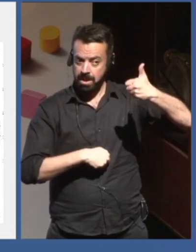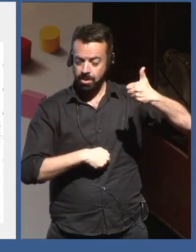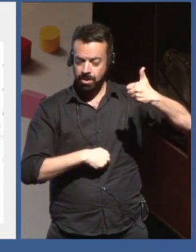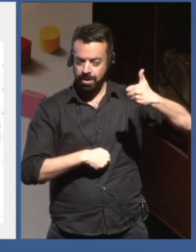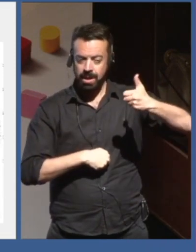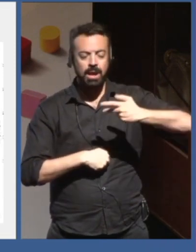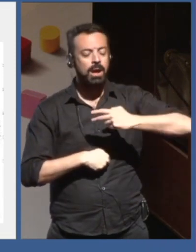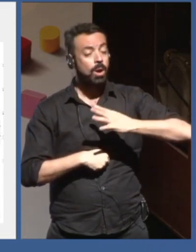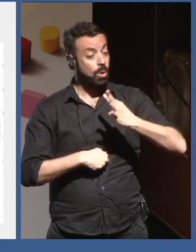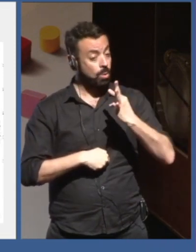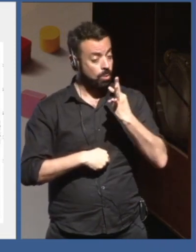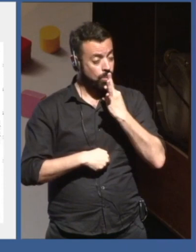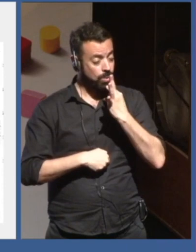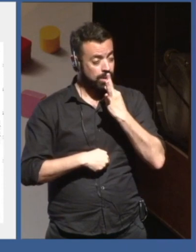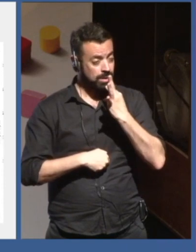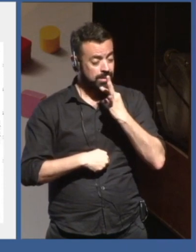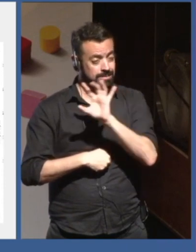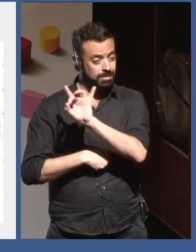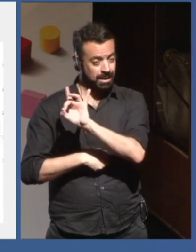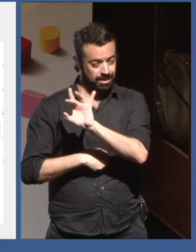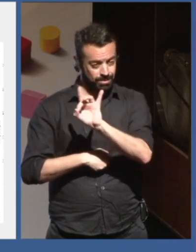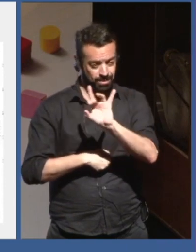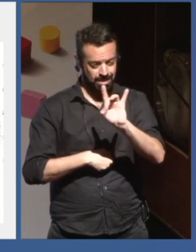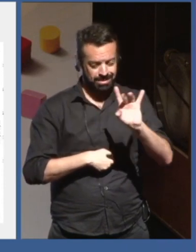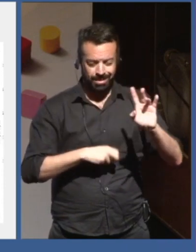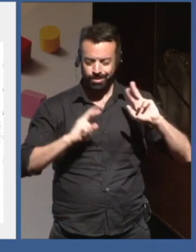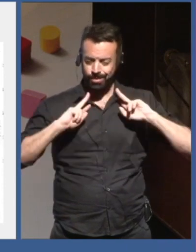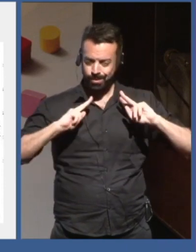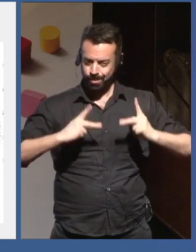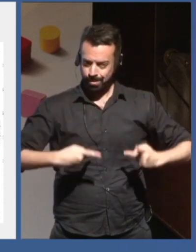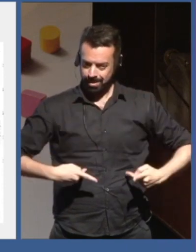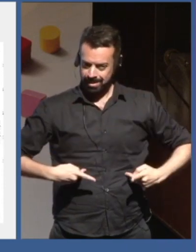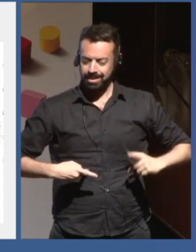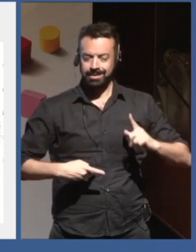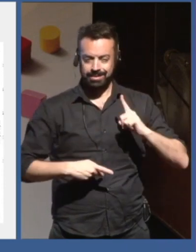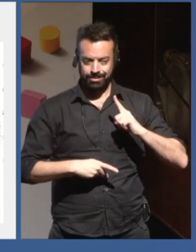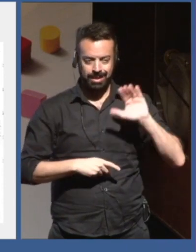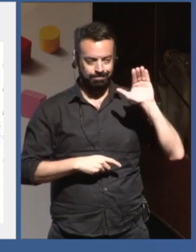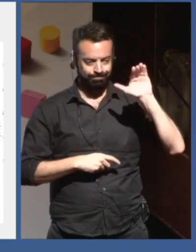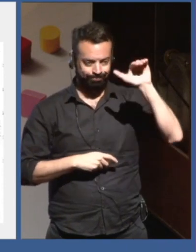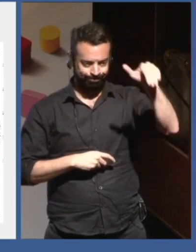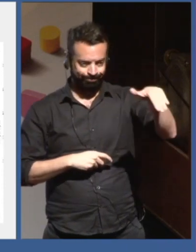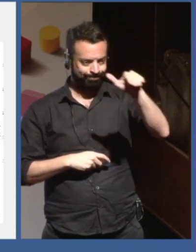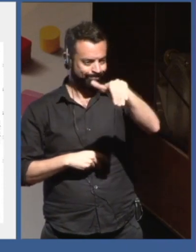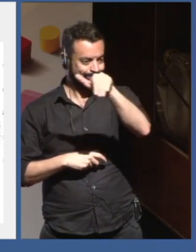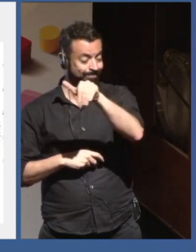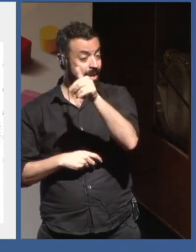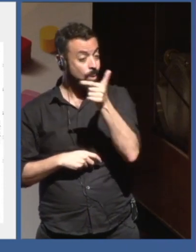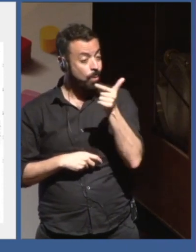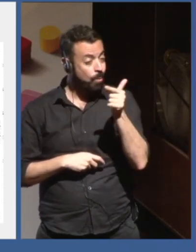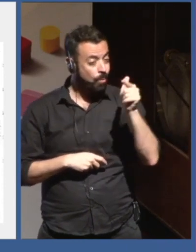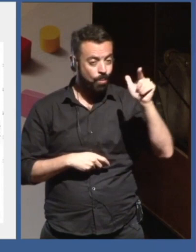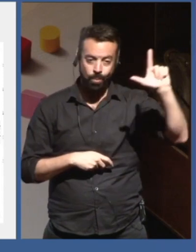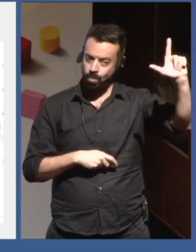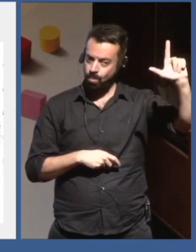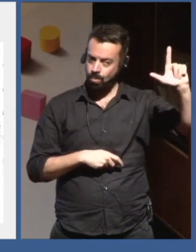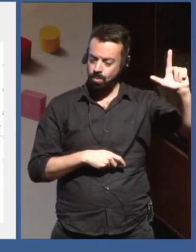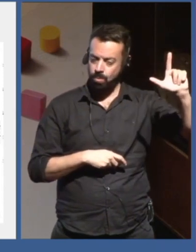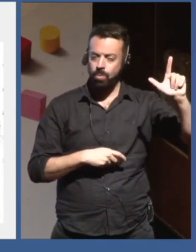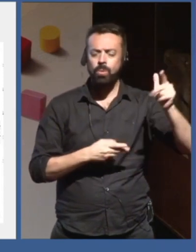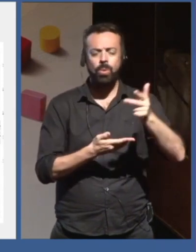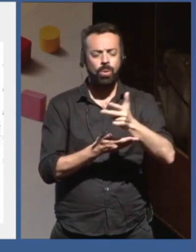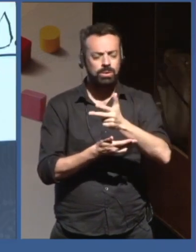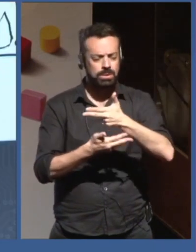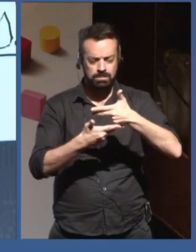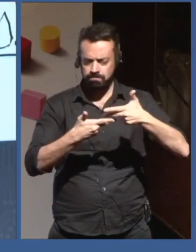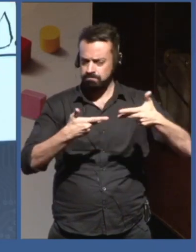that needs to be strengthened. So this is another short cartoon that I did at Eurostat, actually,